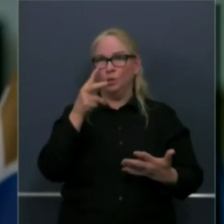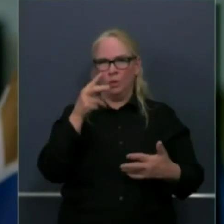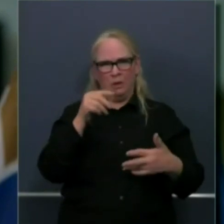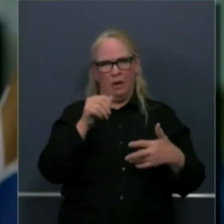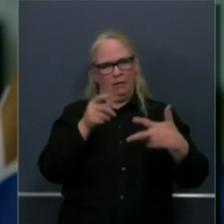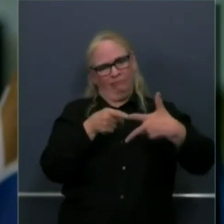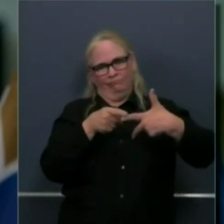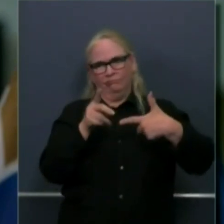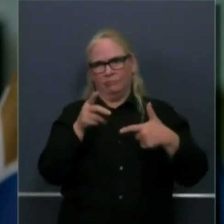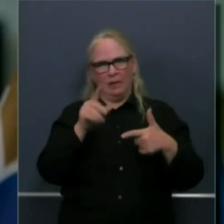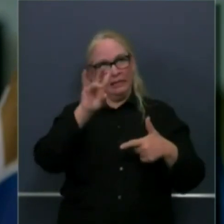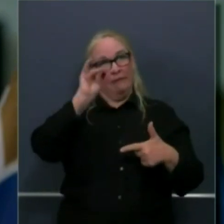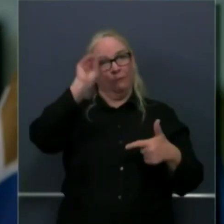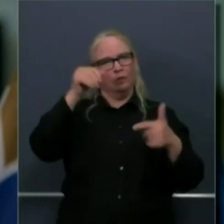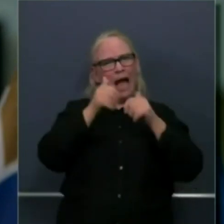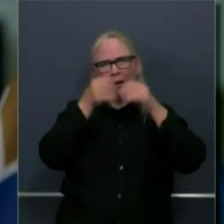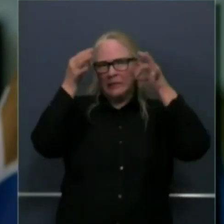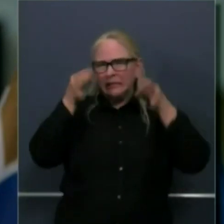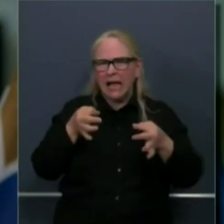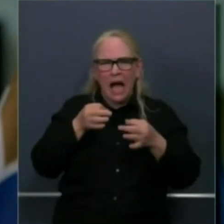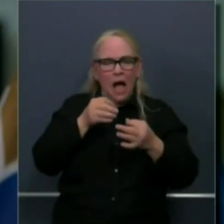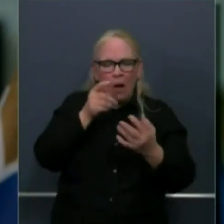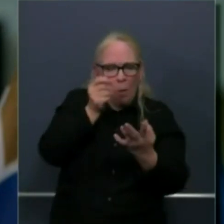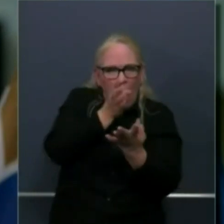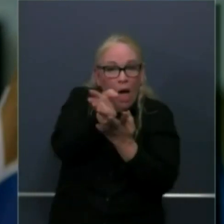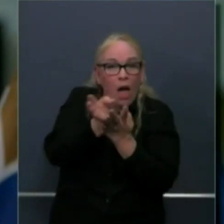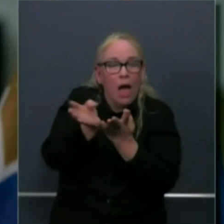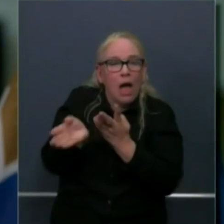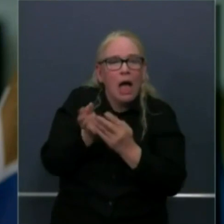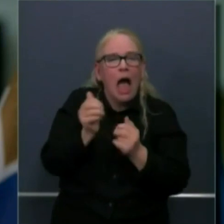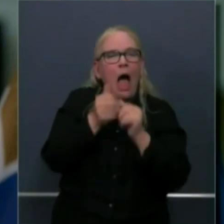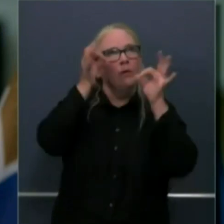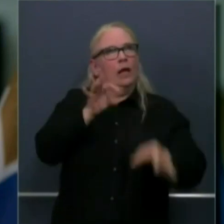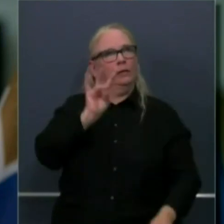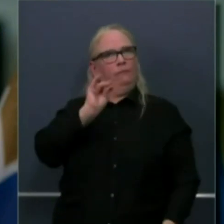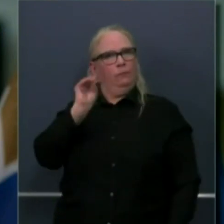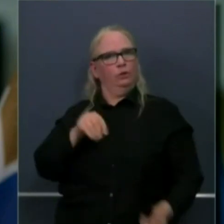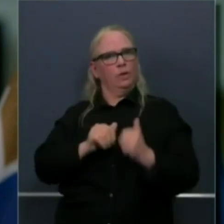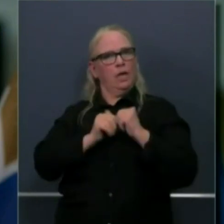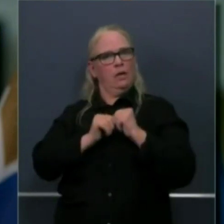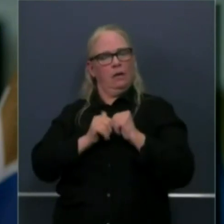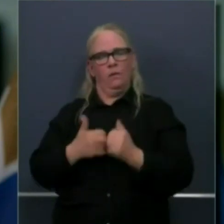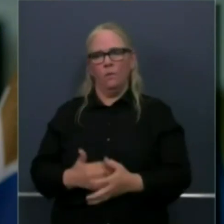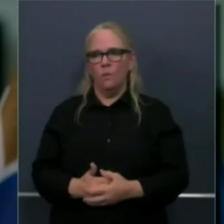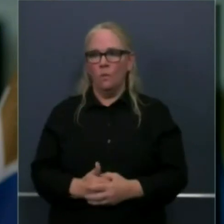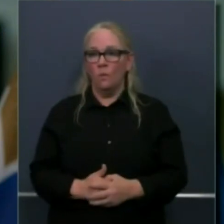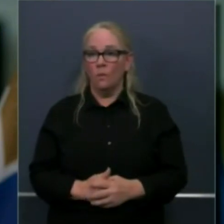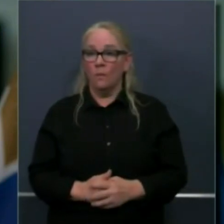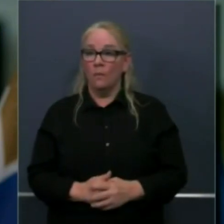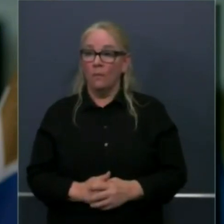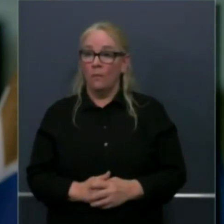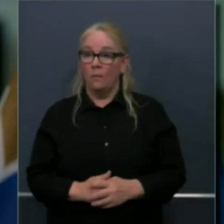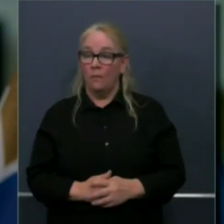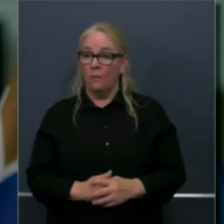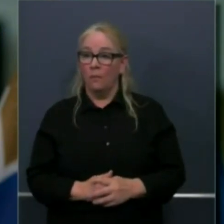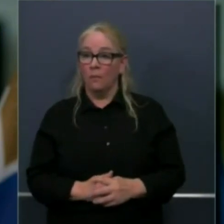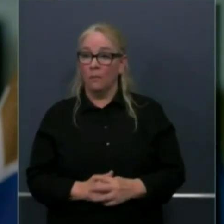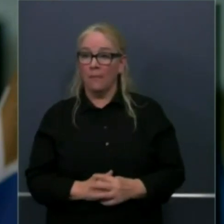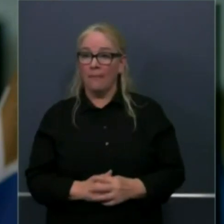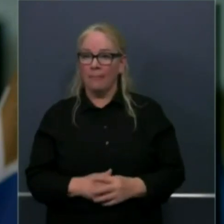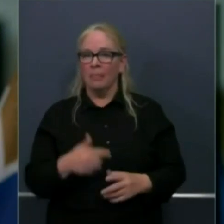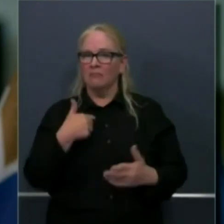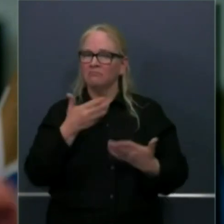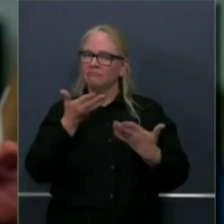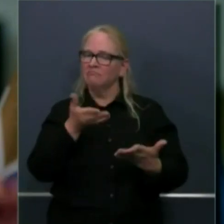Well, as you know, we've laid out, I think we're 17 sectors last week, and I would encourage you to go to the covid19.ca